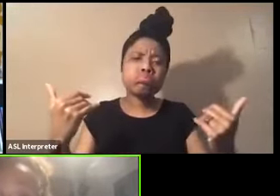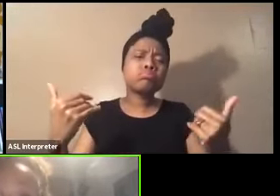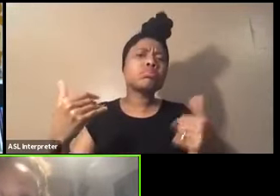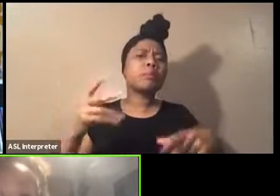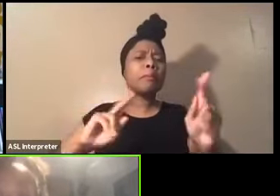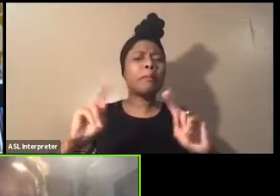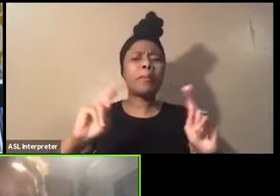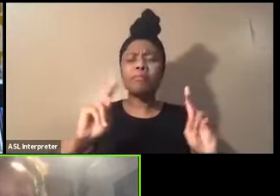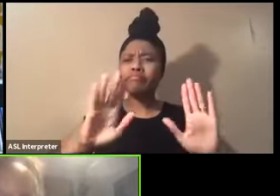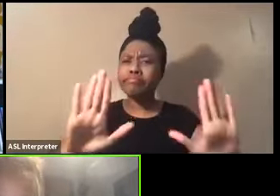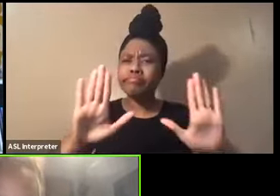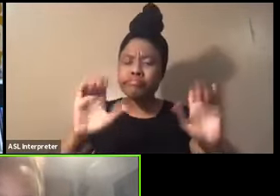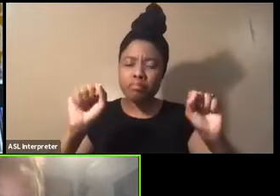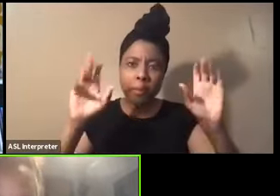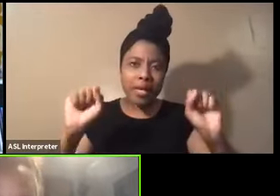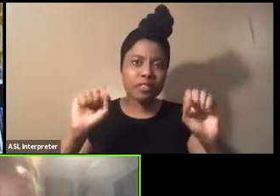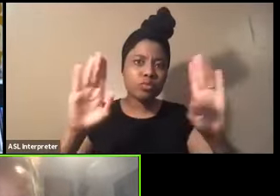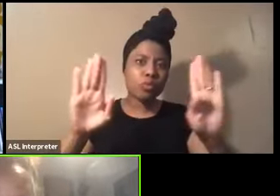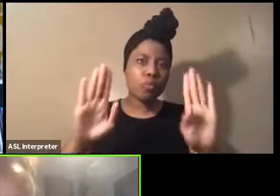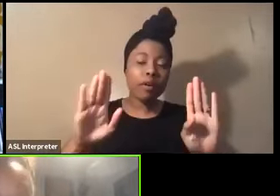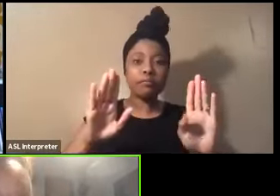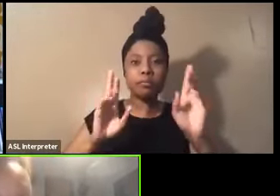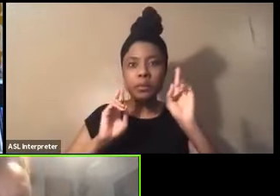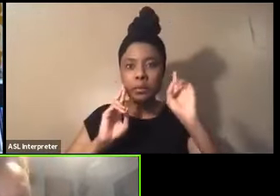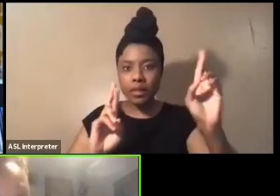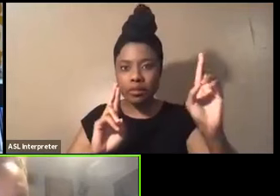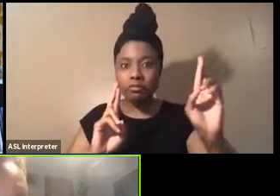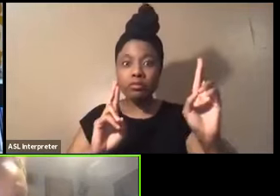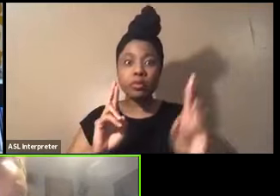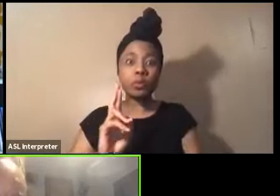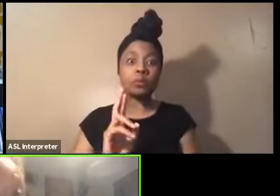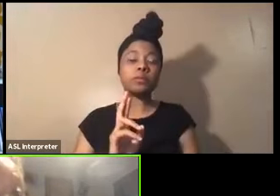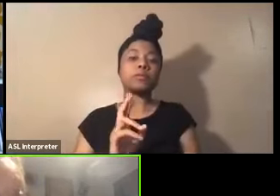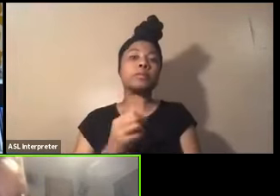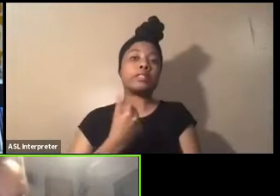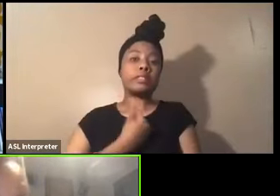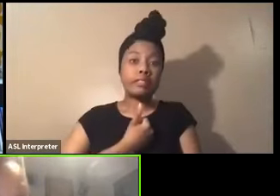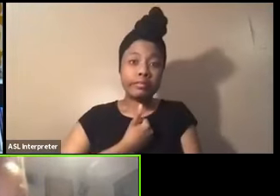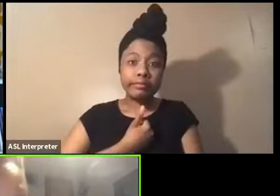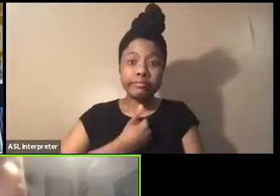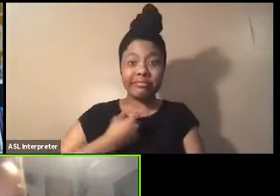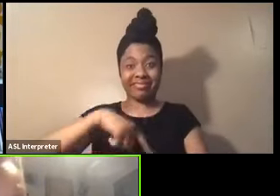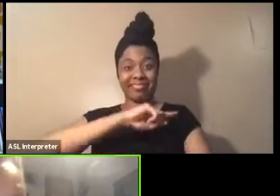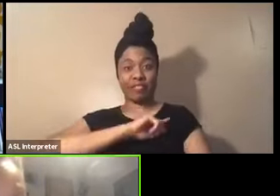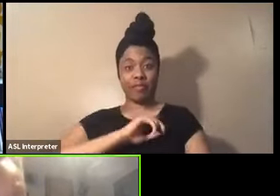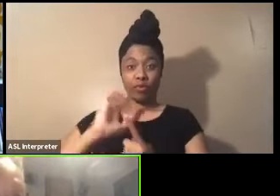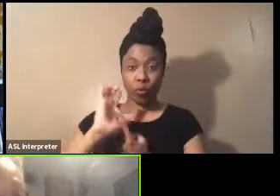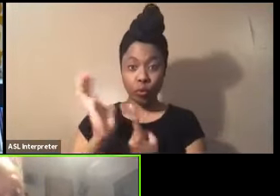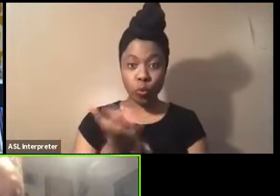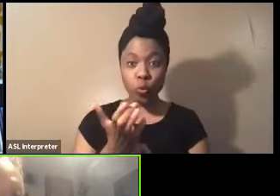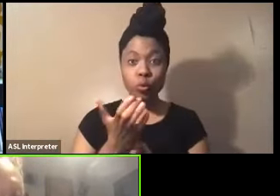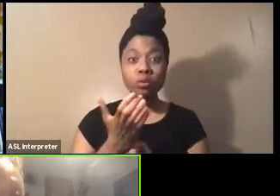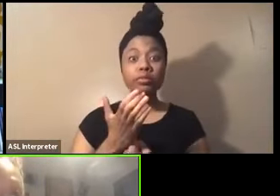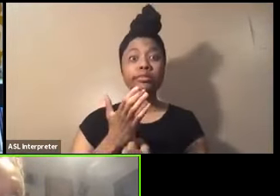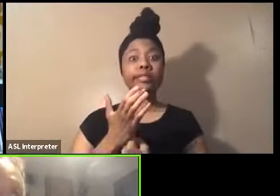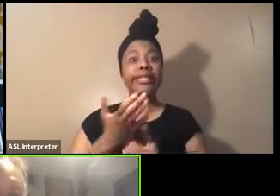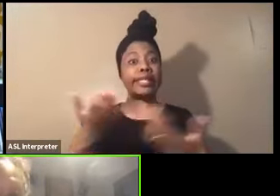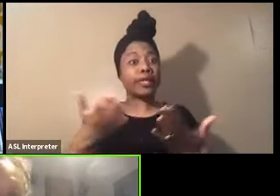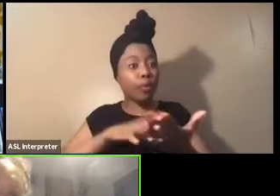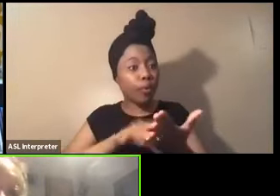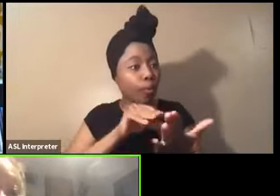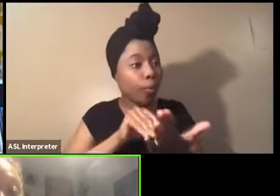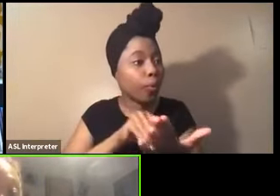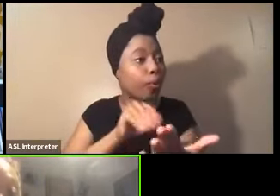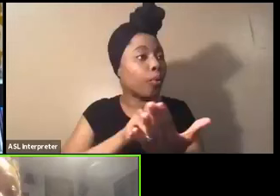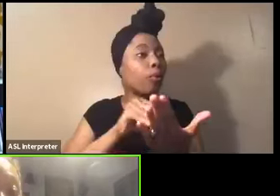that have been respectful of me, of our culture, that are here to learn, that have something